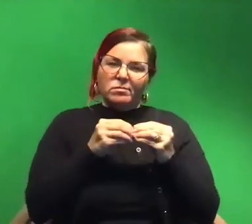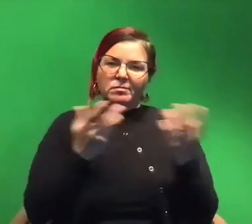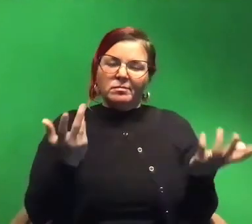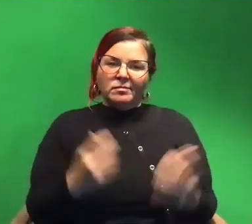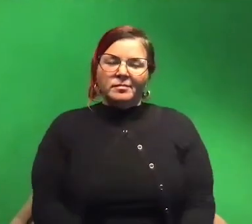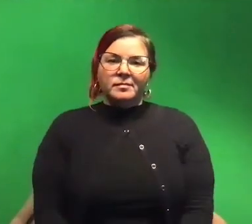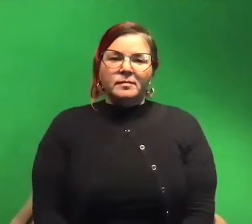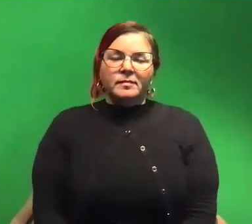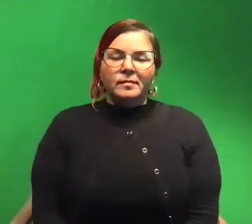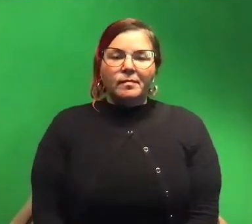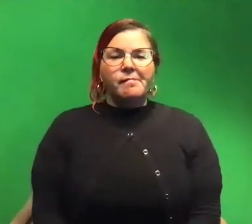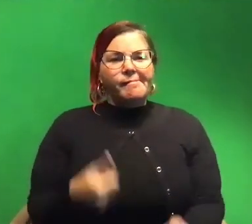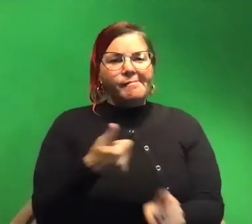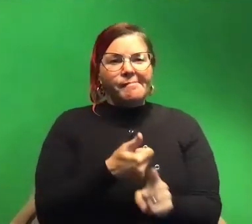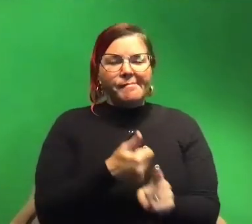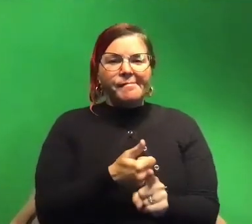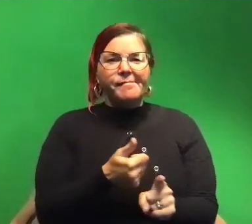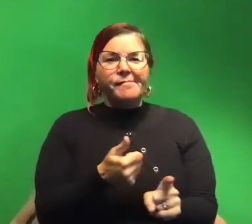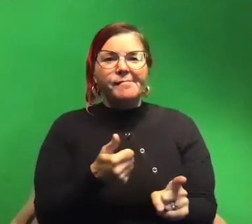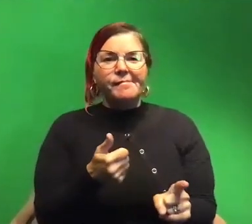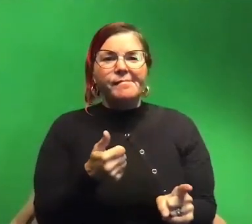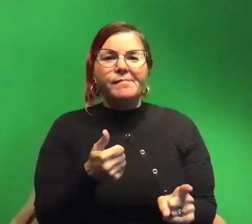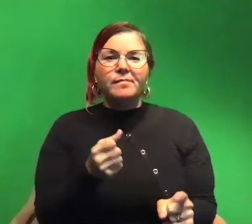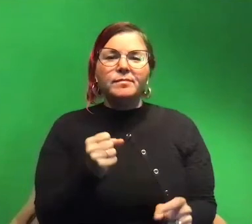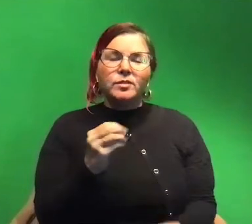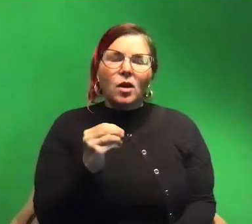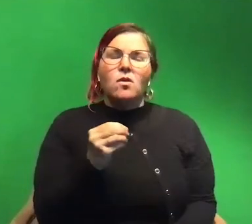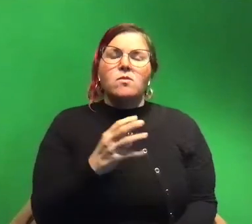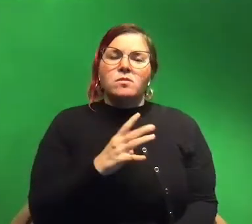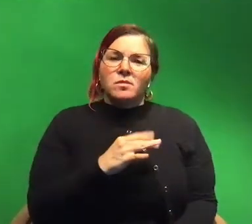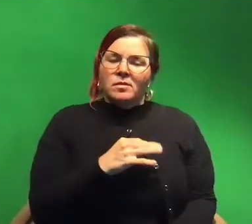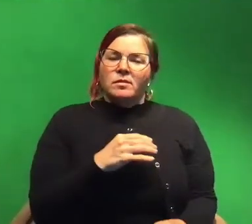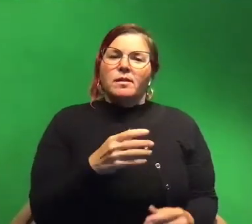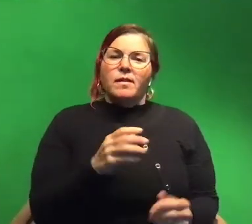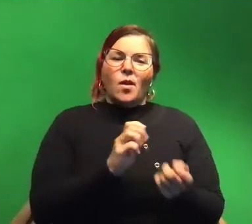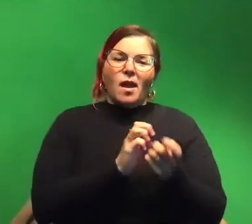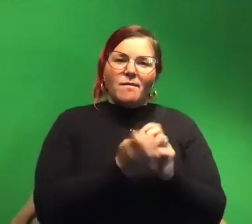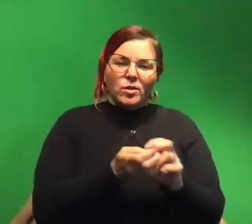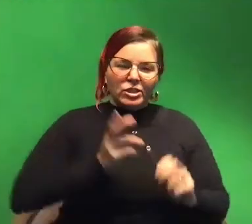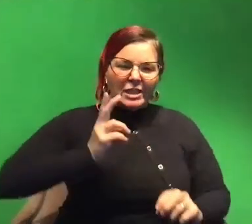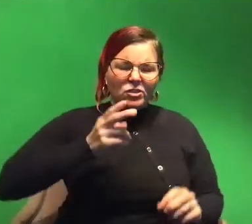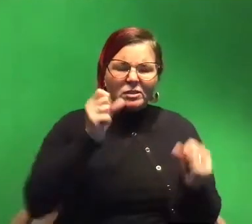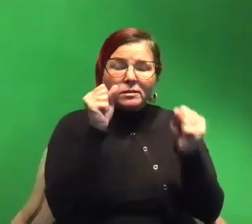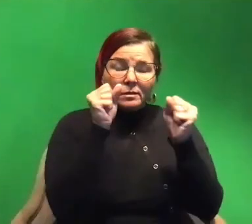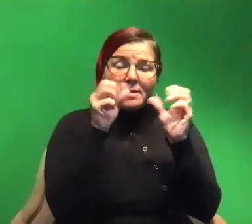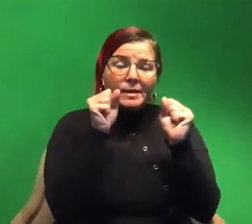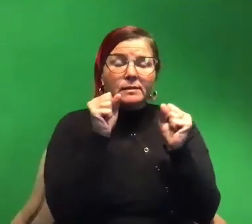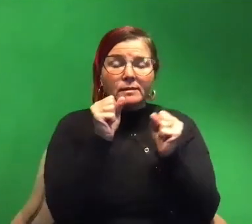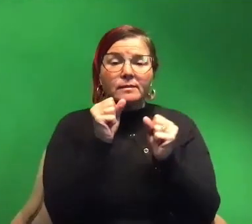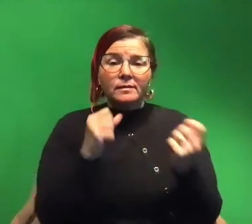they are so stinking cool and like their evolutionary history is amazing yes